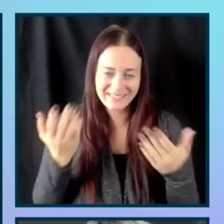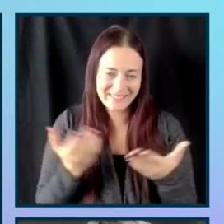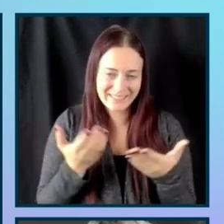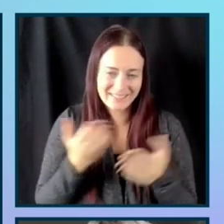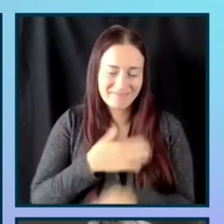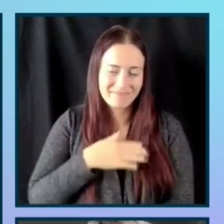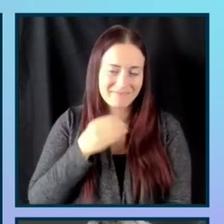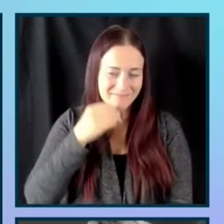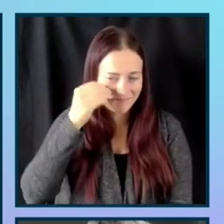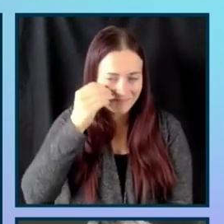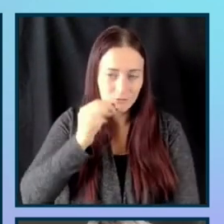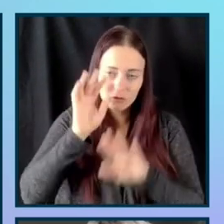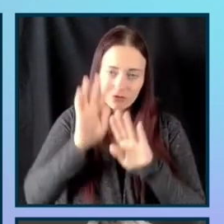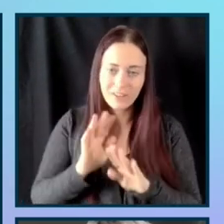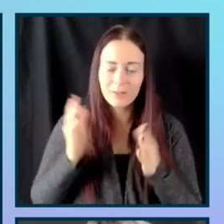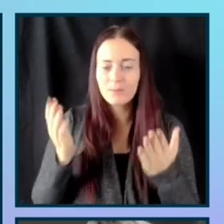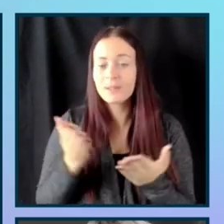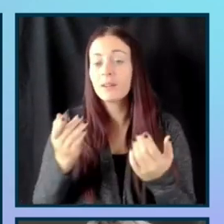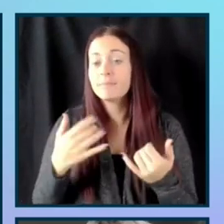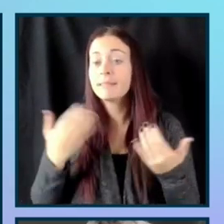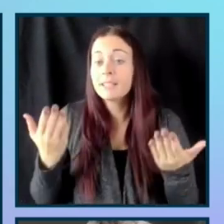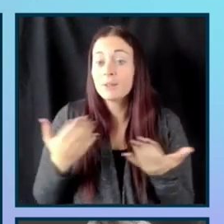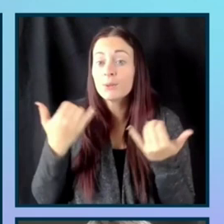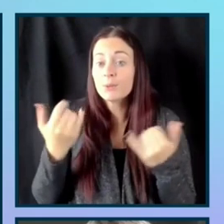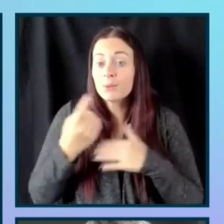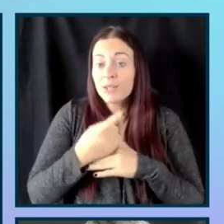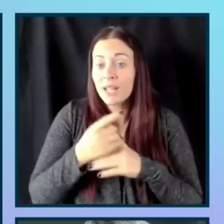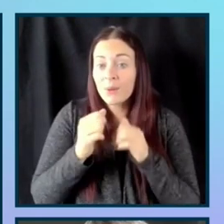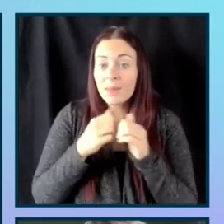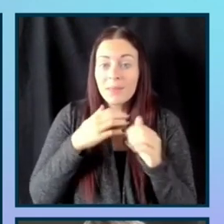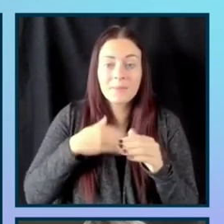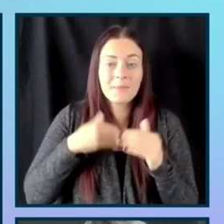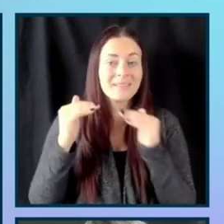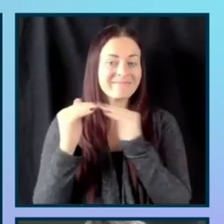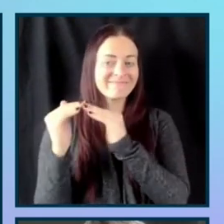to be here. So I'm here today with my co-speaker.